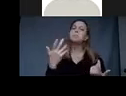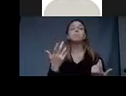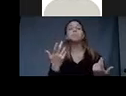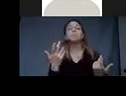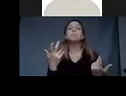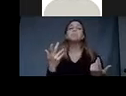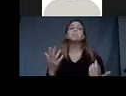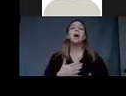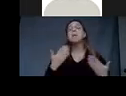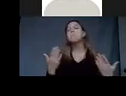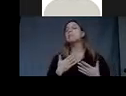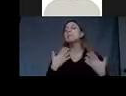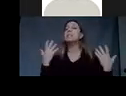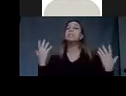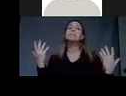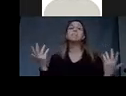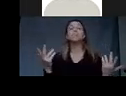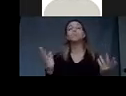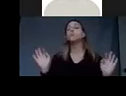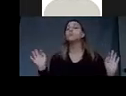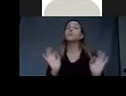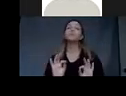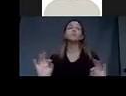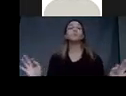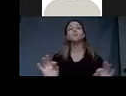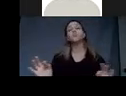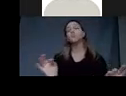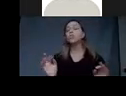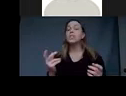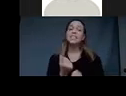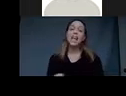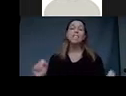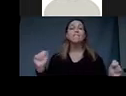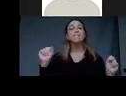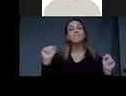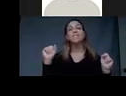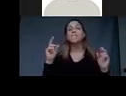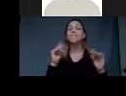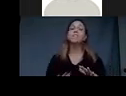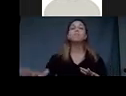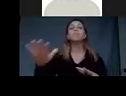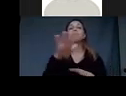in a wonderful, safe landscape.